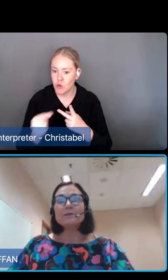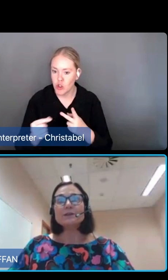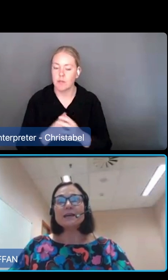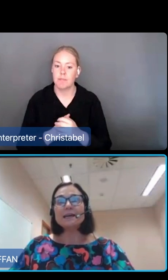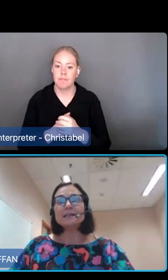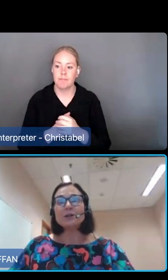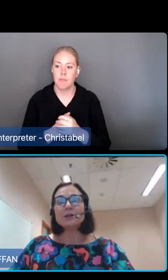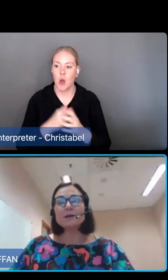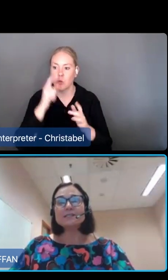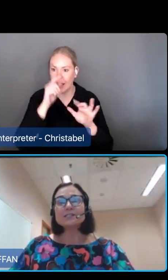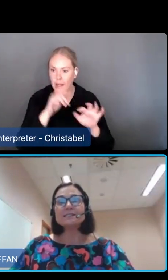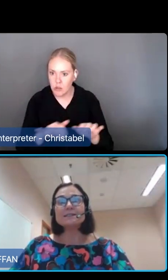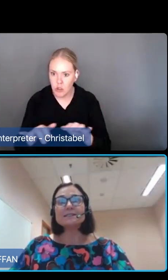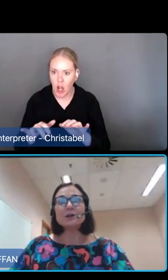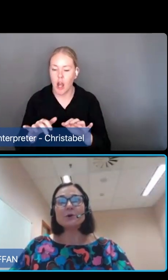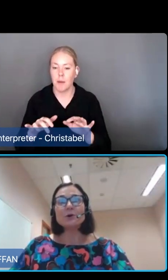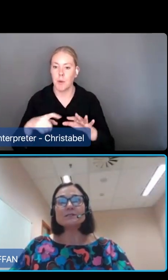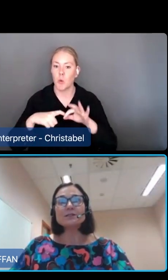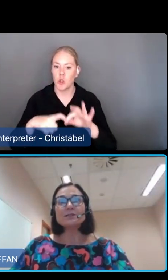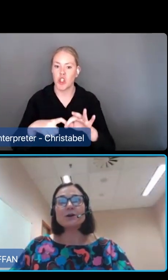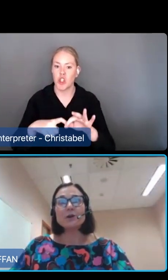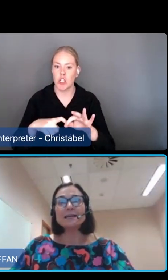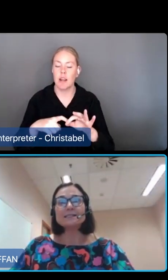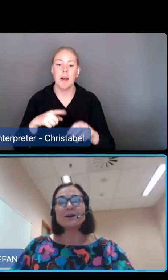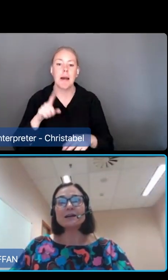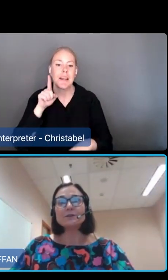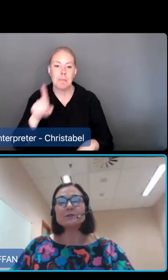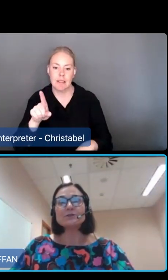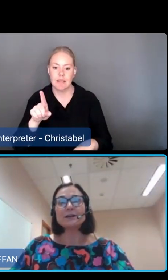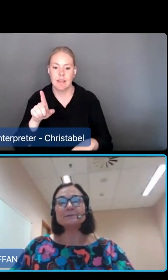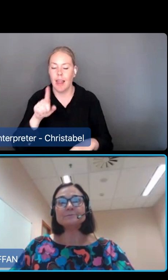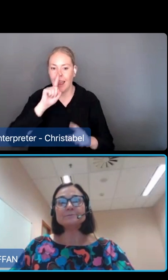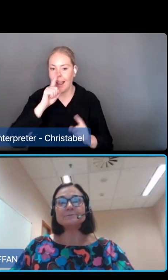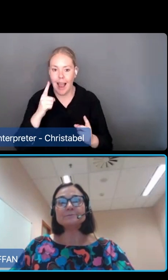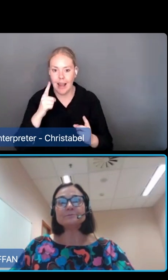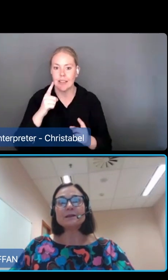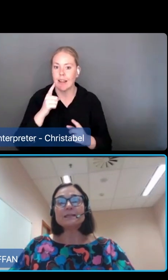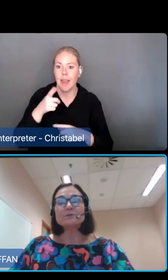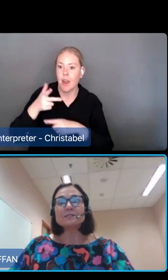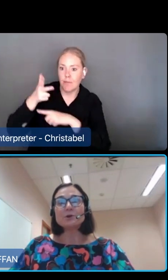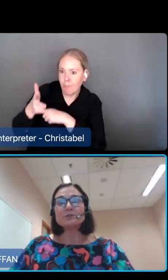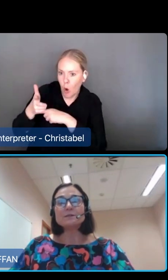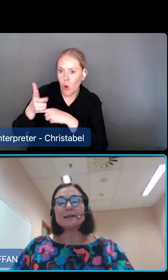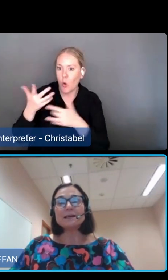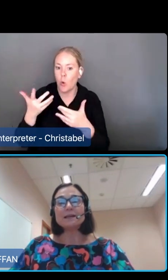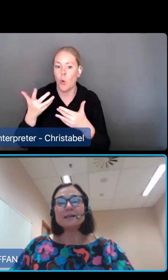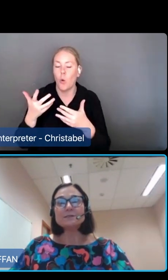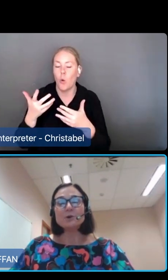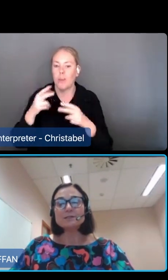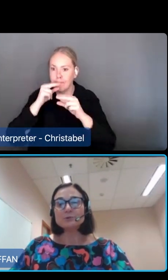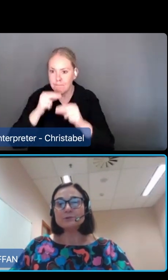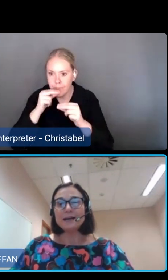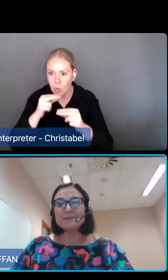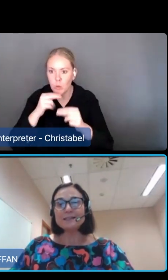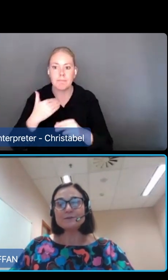however you can lodge questions in the Slido box on the right hand side of your screen. We will attempt to respond to as many questions